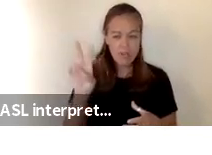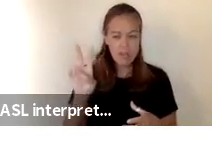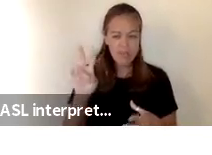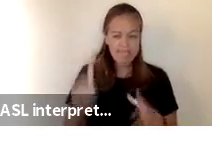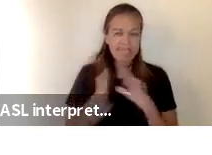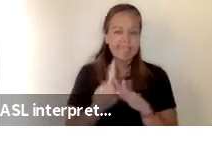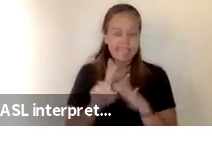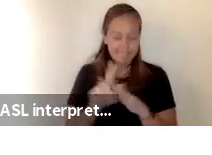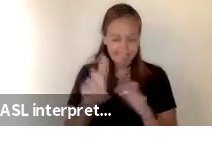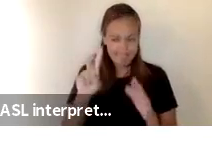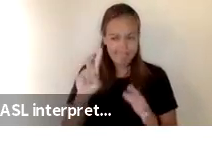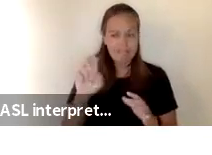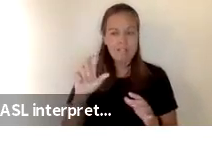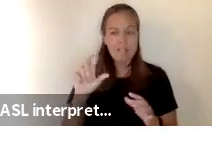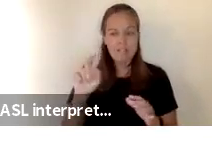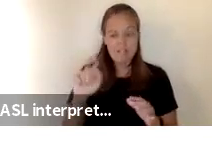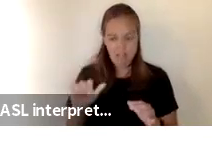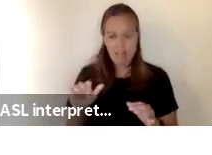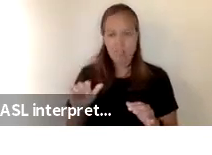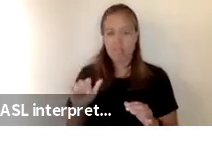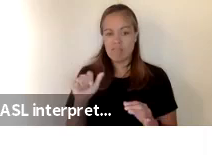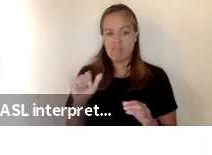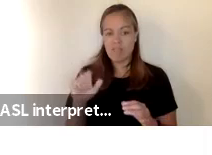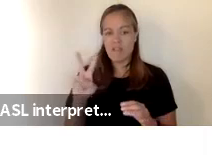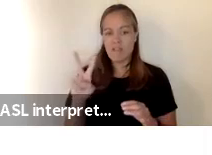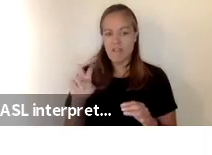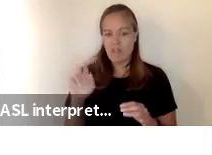of the delta variant in the genotyping that's been